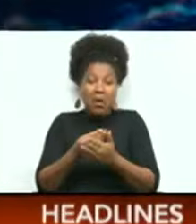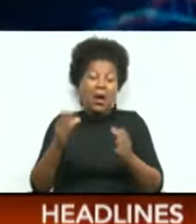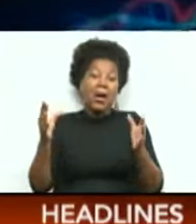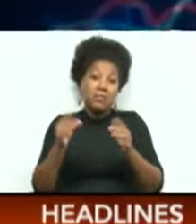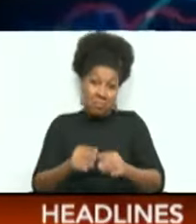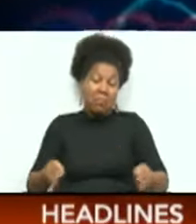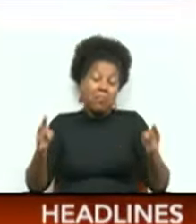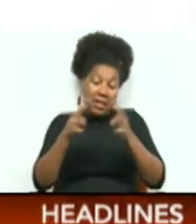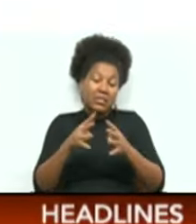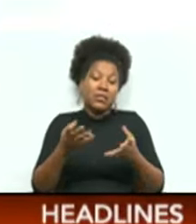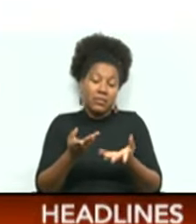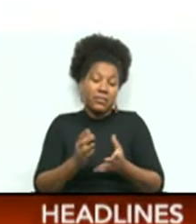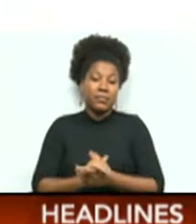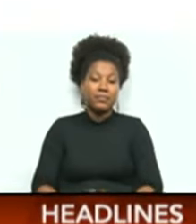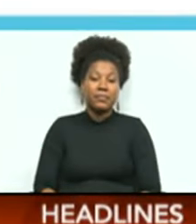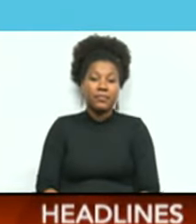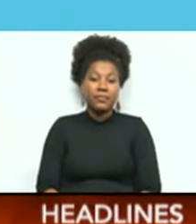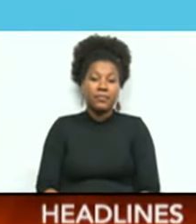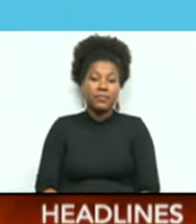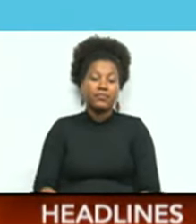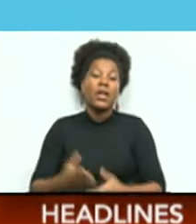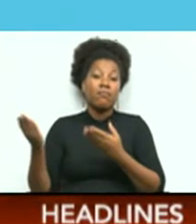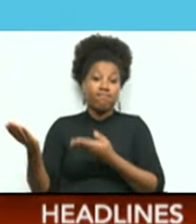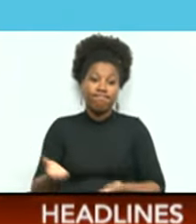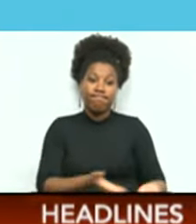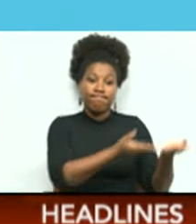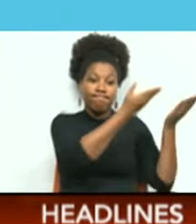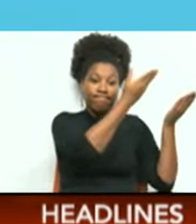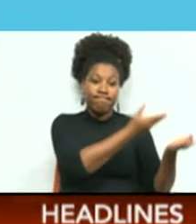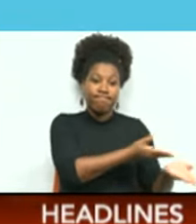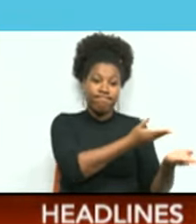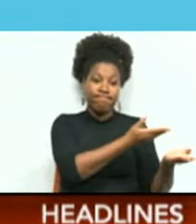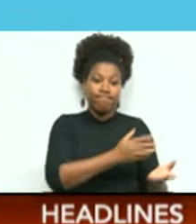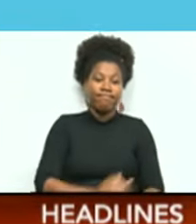Money Matters. Brought to you by Answer Bank.